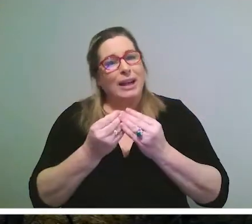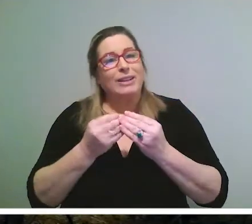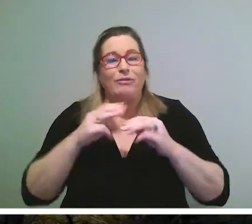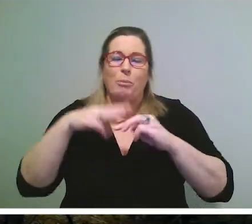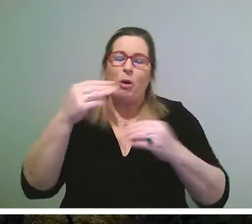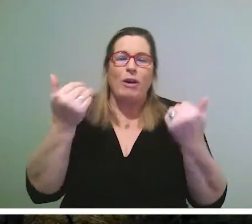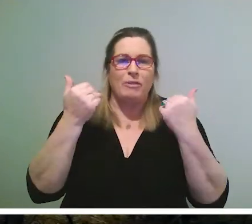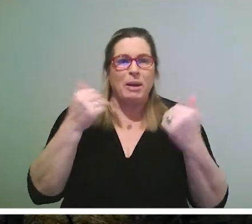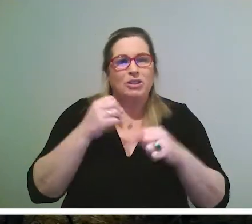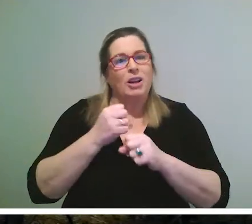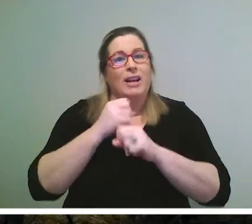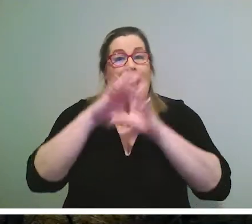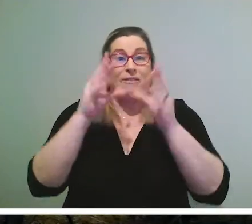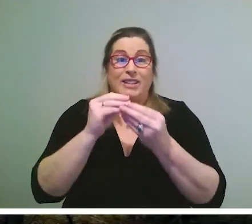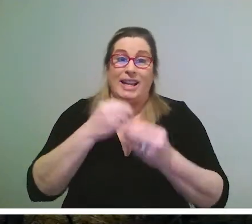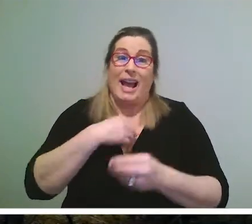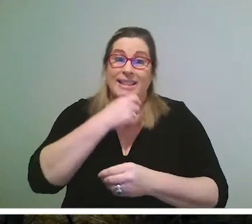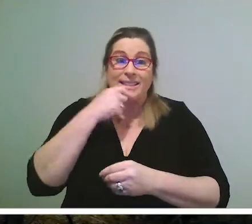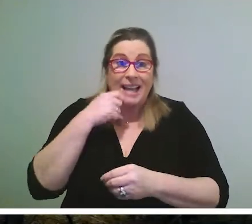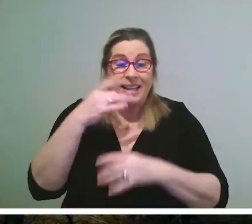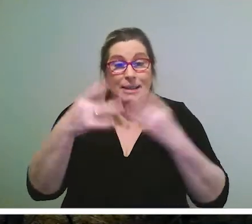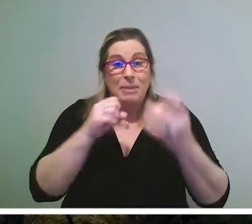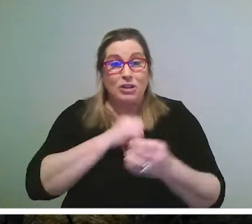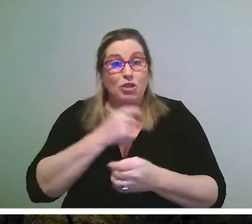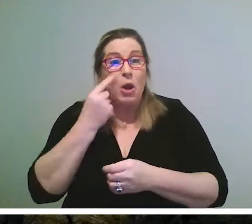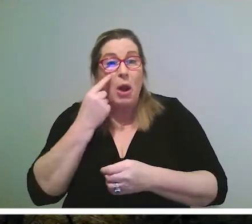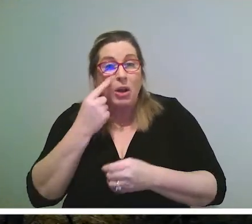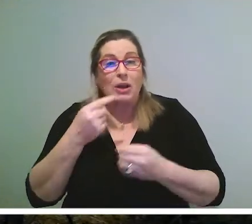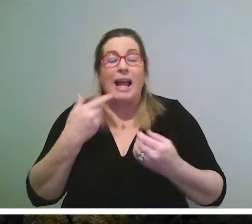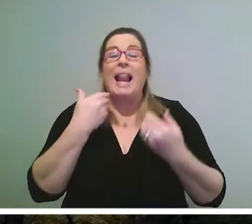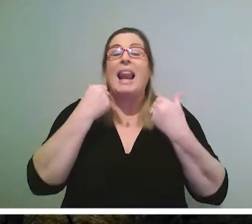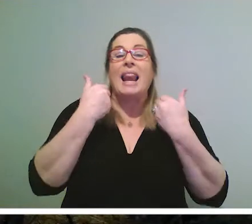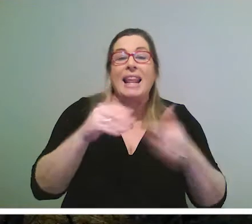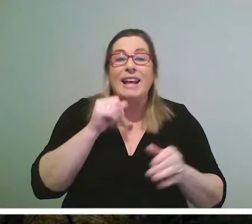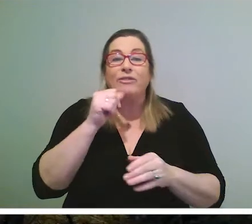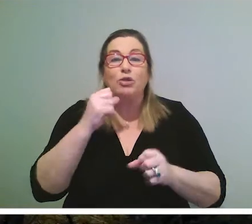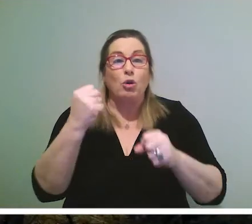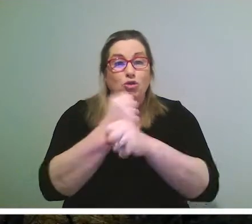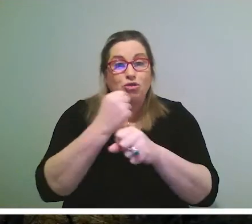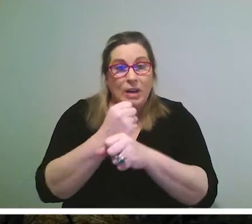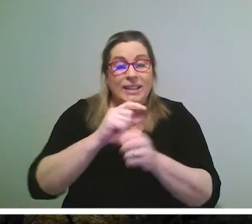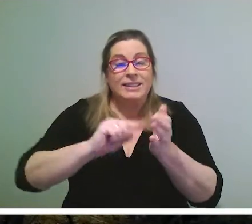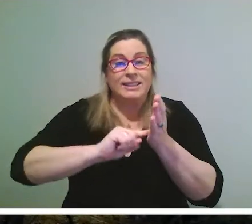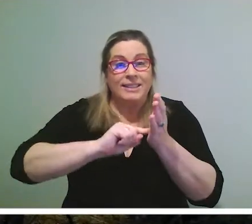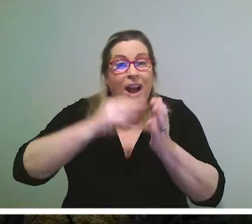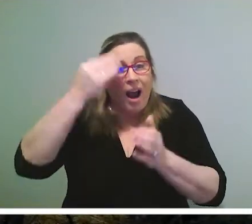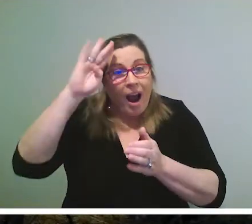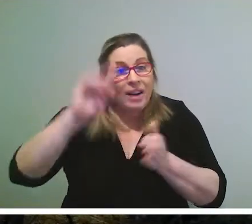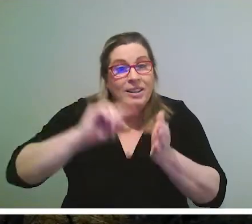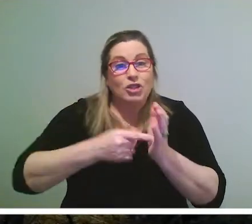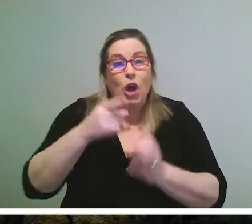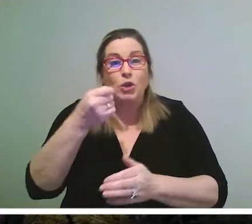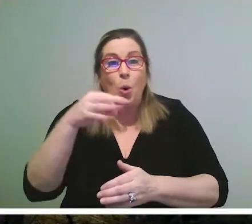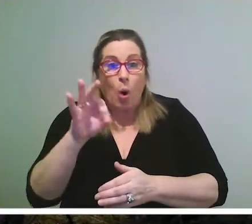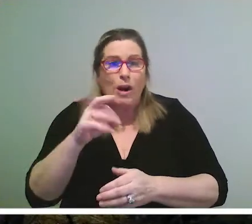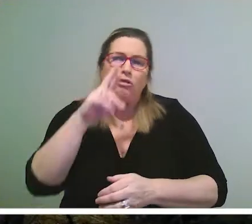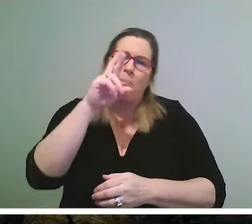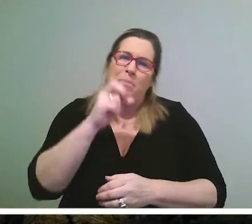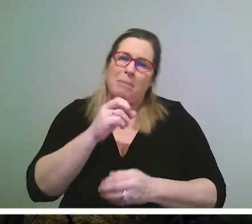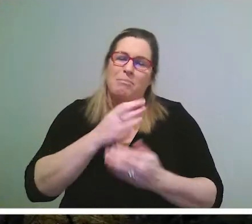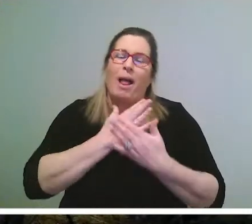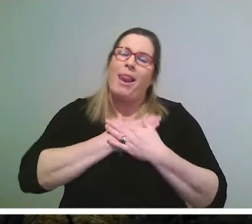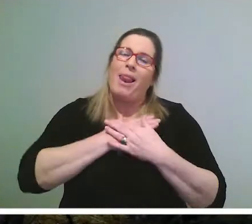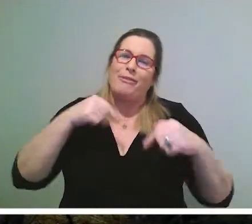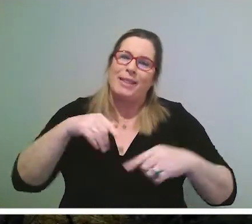more information on all I've just said, make sure to check out www.leavenotraceireland.org. And remember to love this place